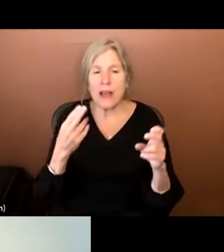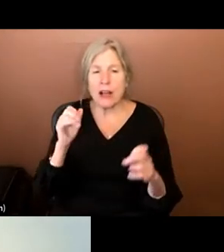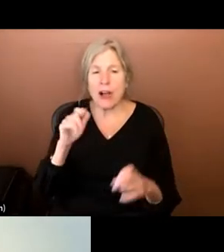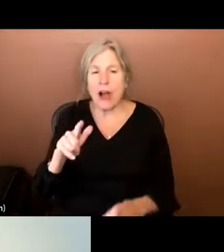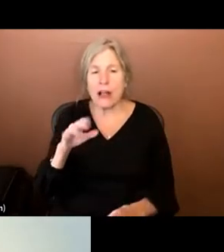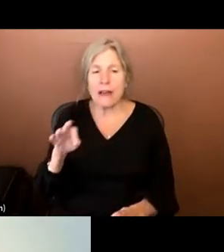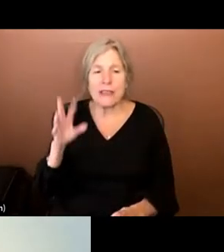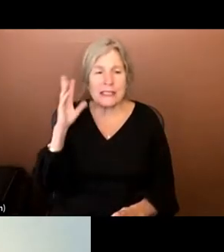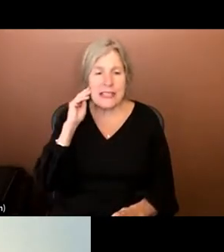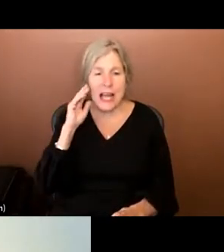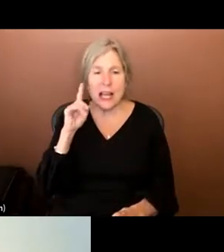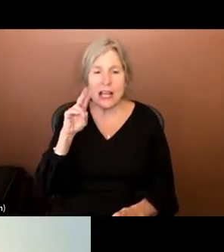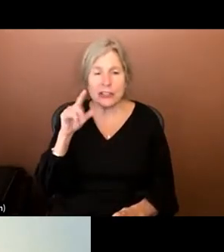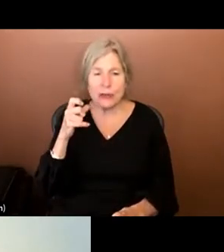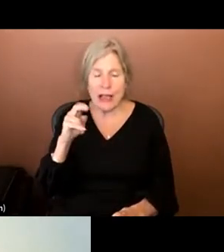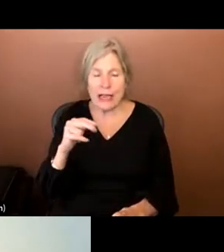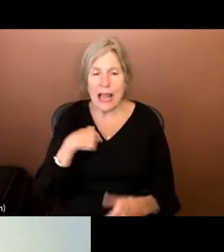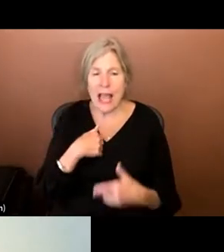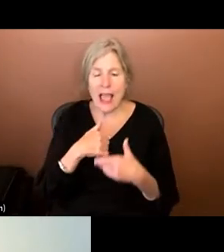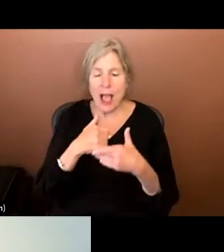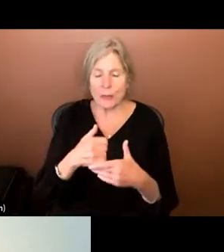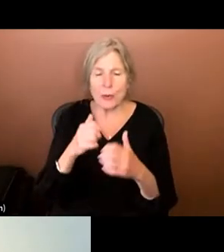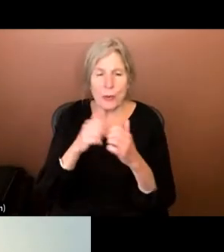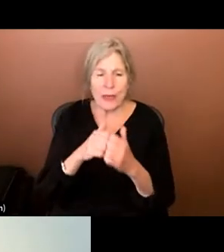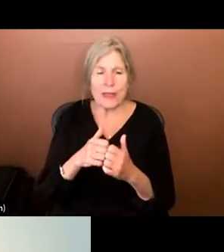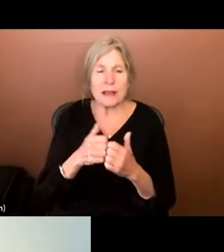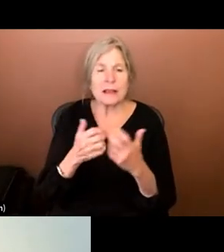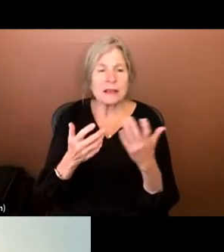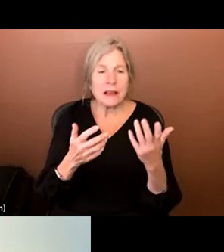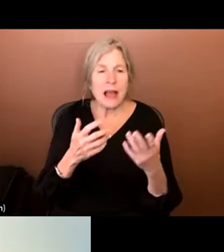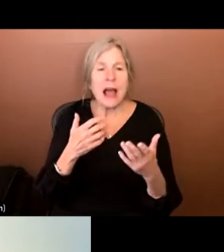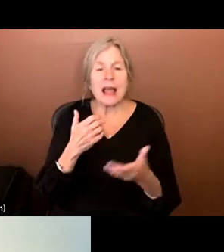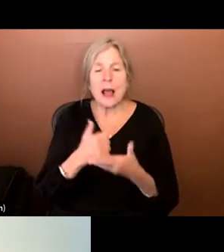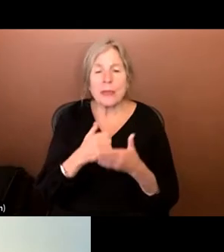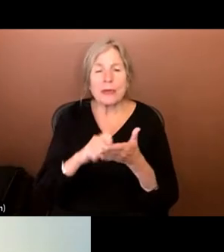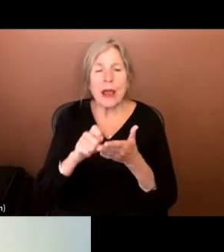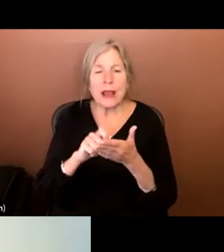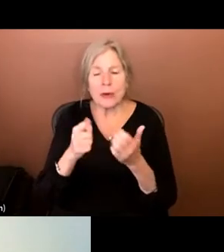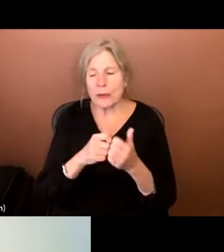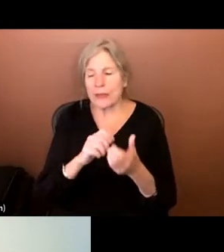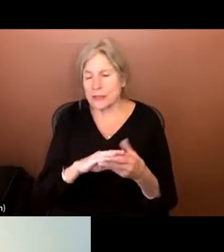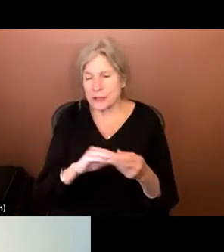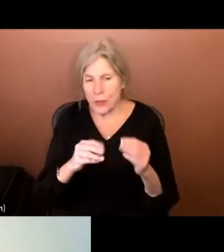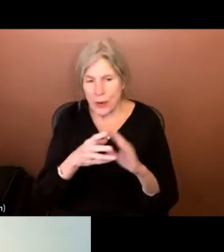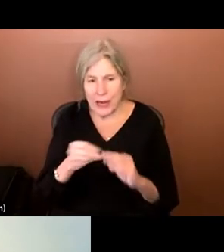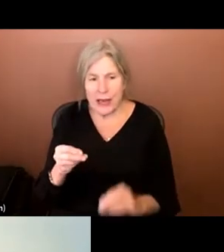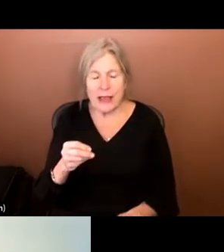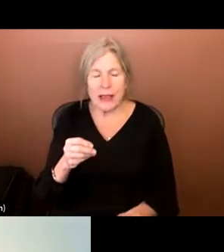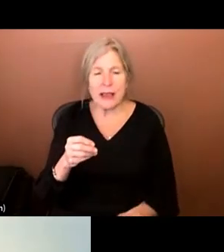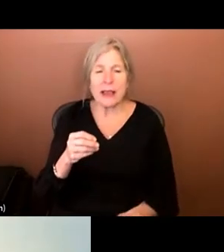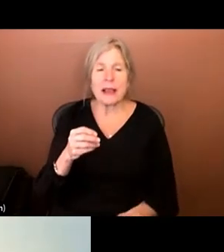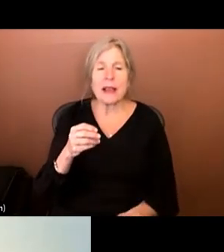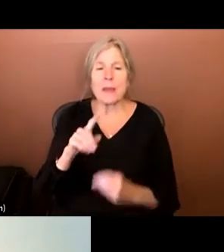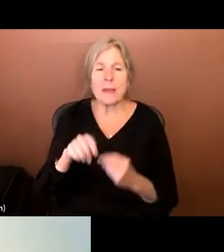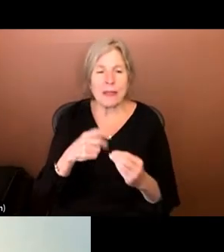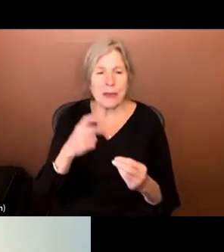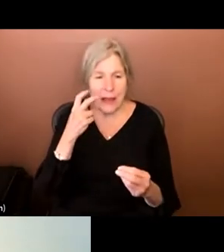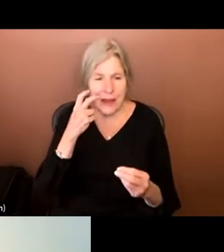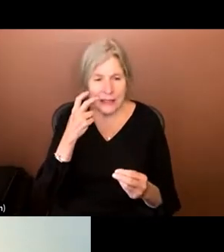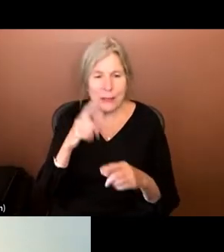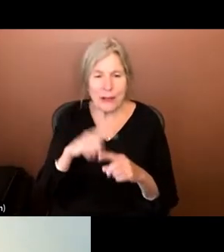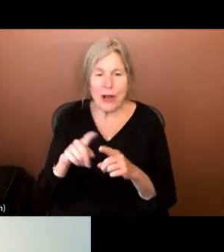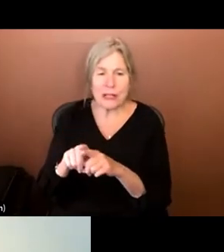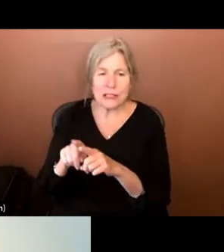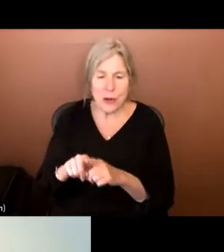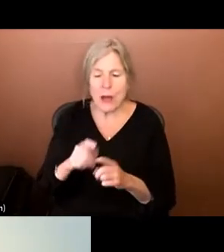Dragon, where I helped the writer with the story and around the blindness aspects, but also I